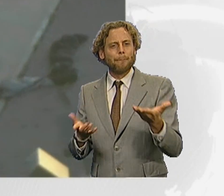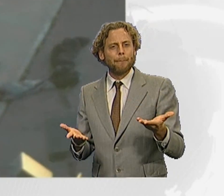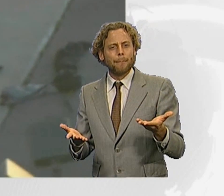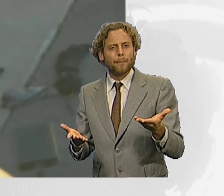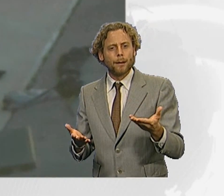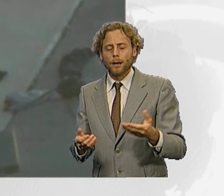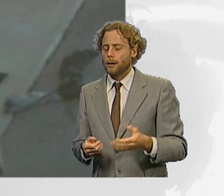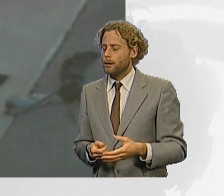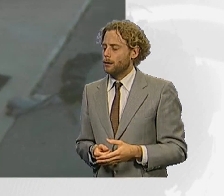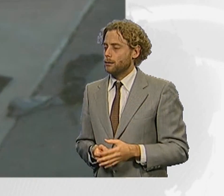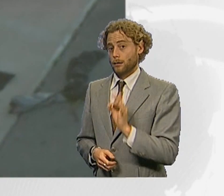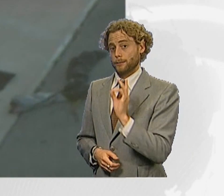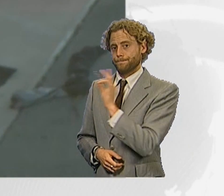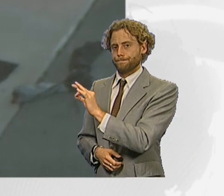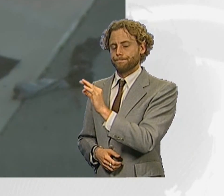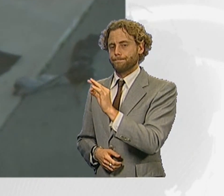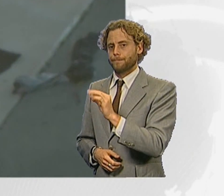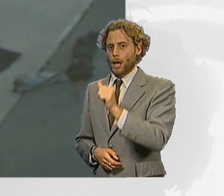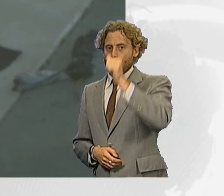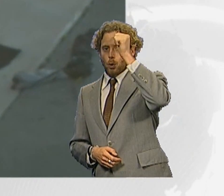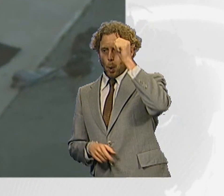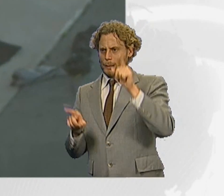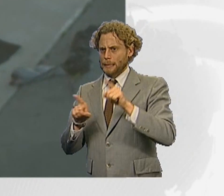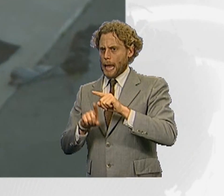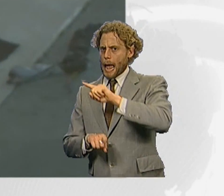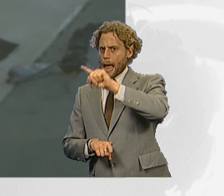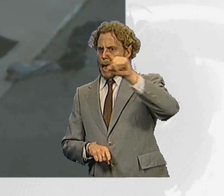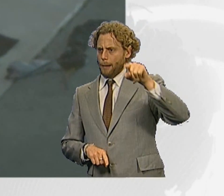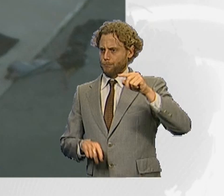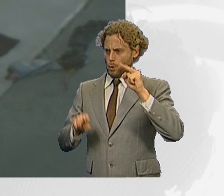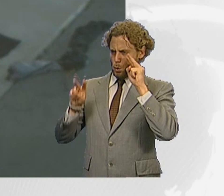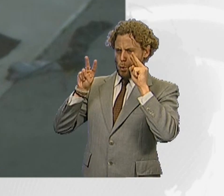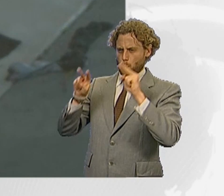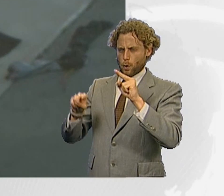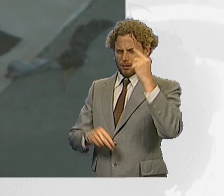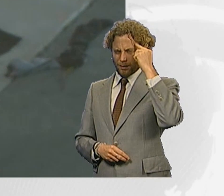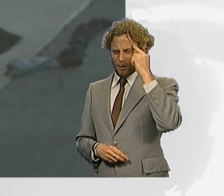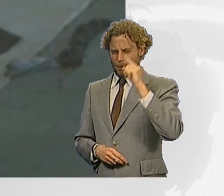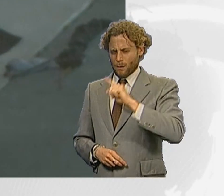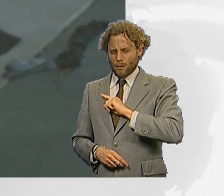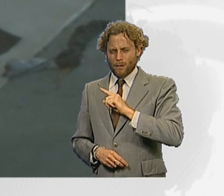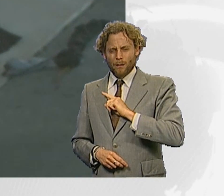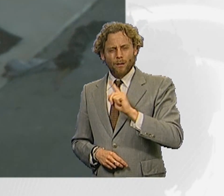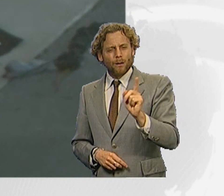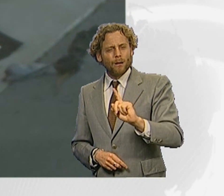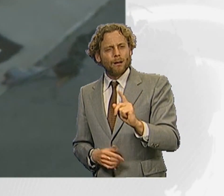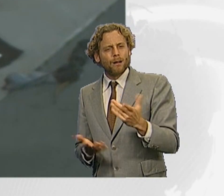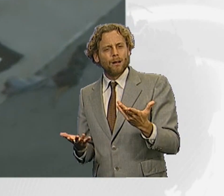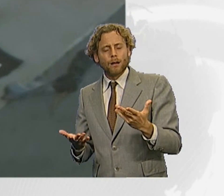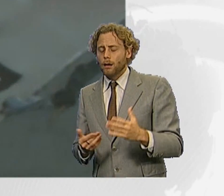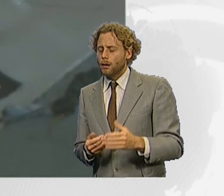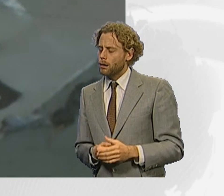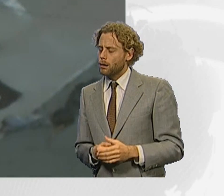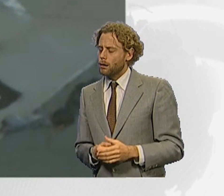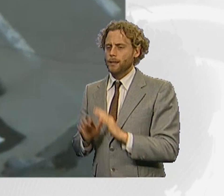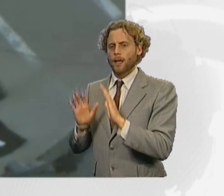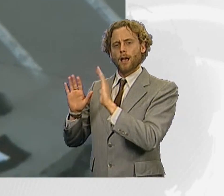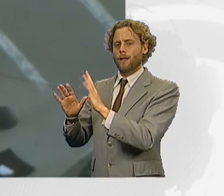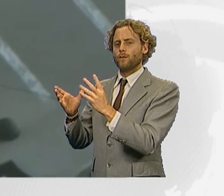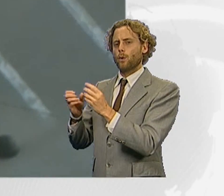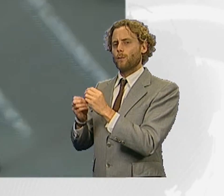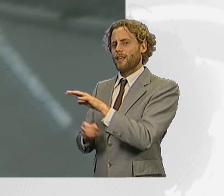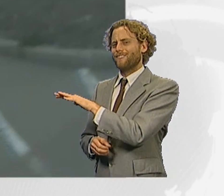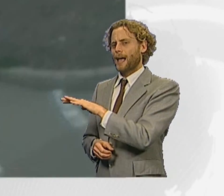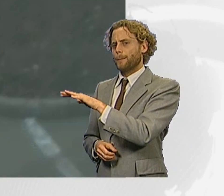Evan, no, and I'm sure that a lot of people will be echoing those thoughts right now. Thank you so much for joining us. We'll let you get back to your family and